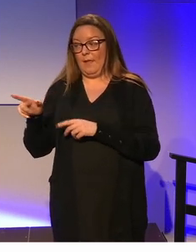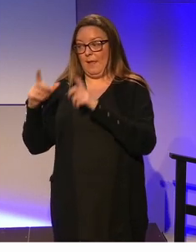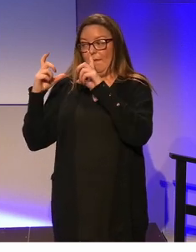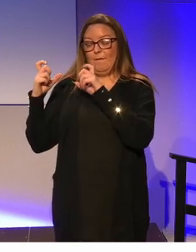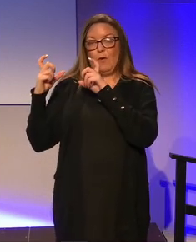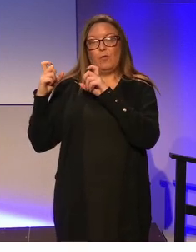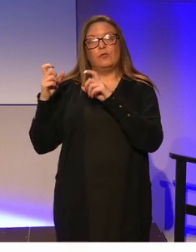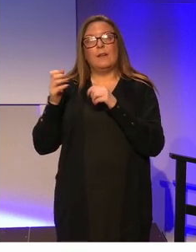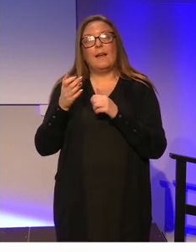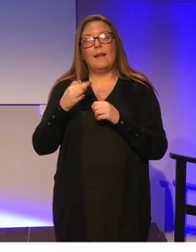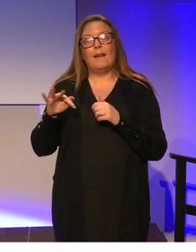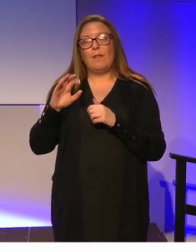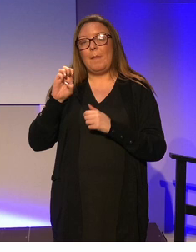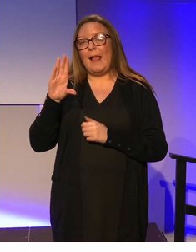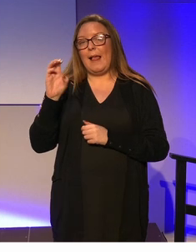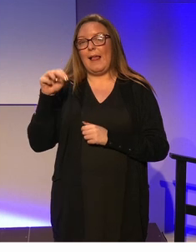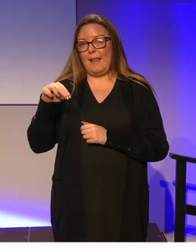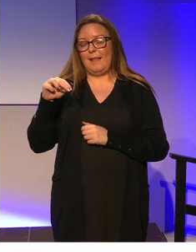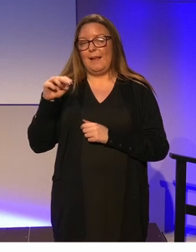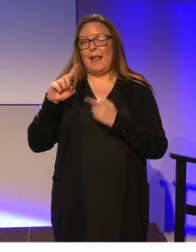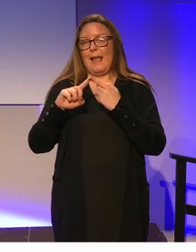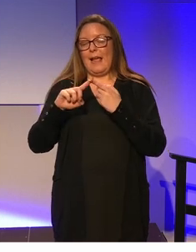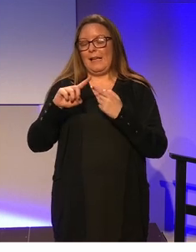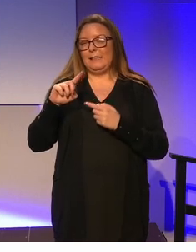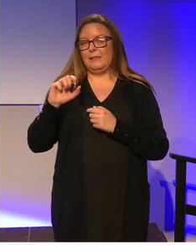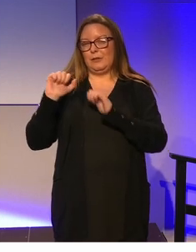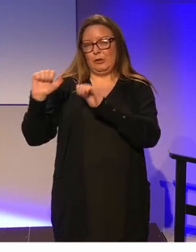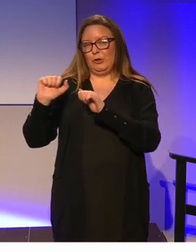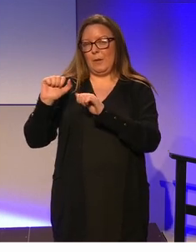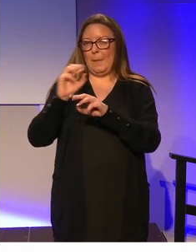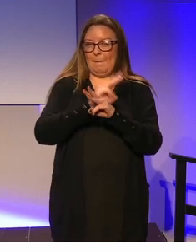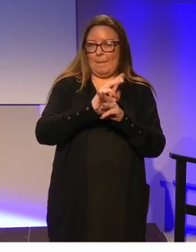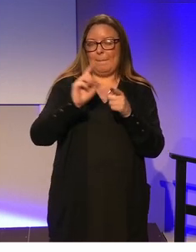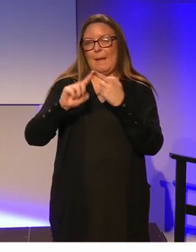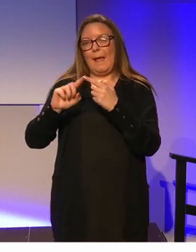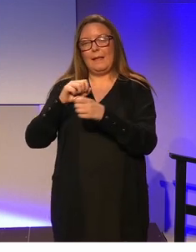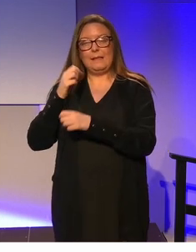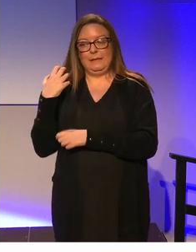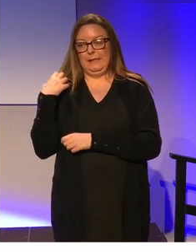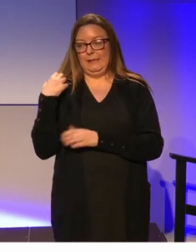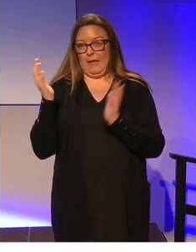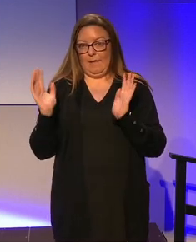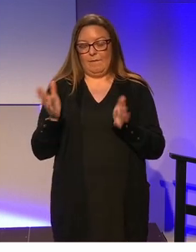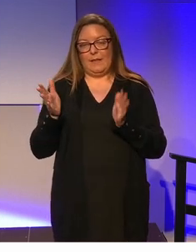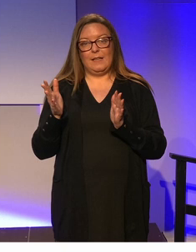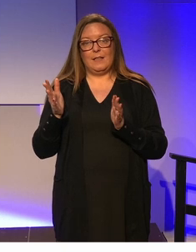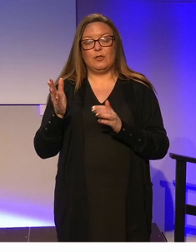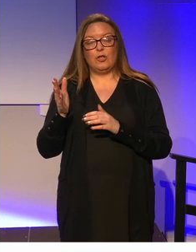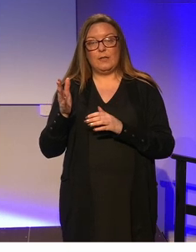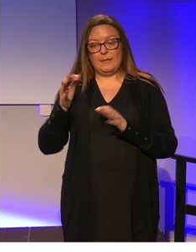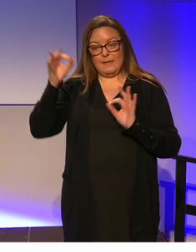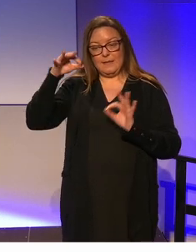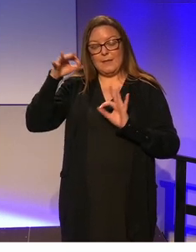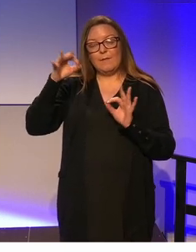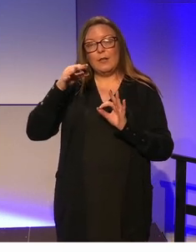of Ellen Ryan here with her mom and her sister. And Ellen completed the Certificate in General Learning and